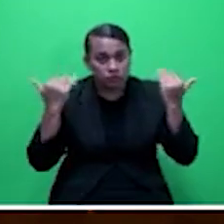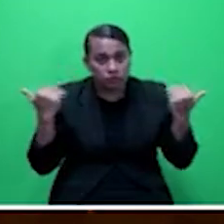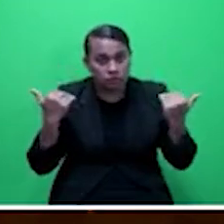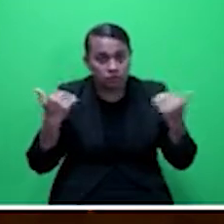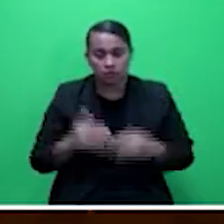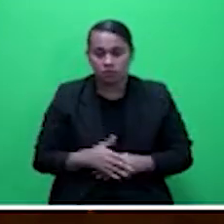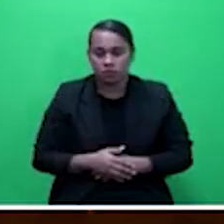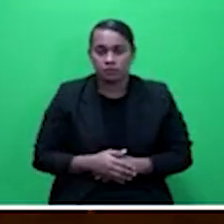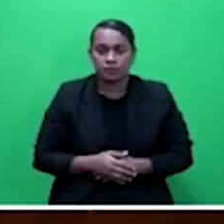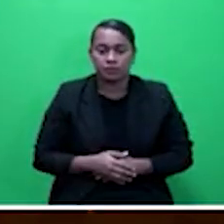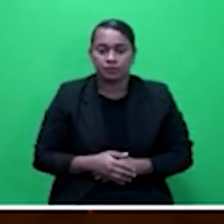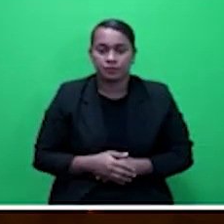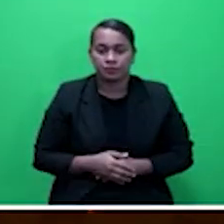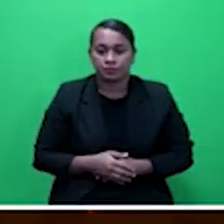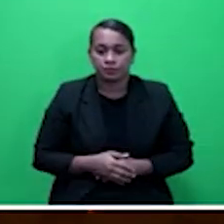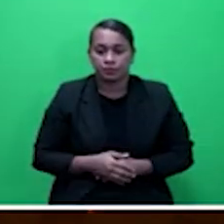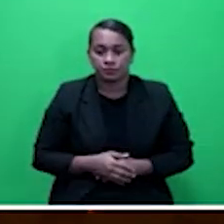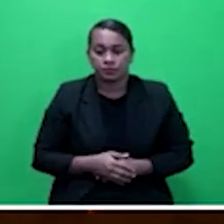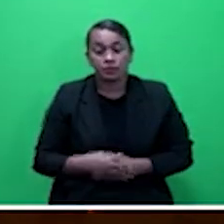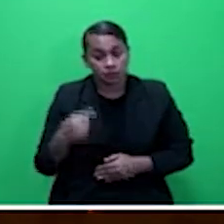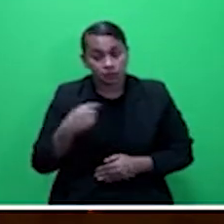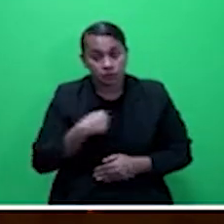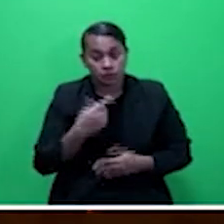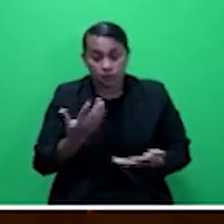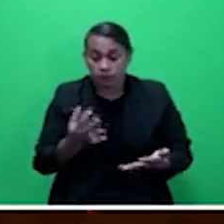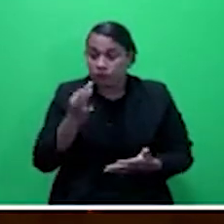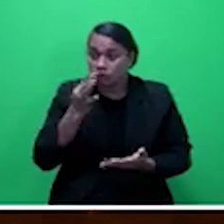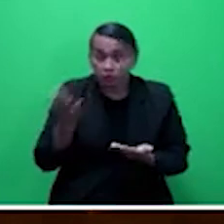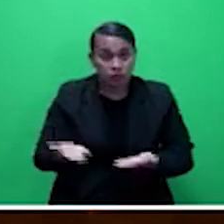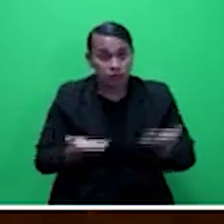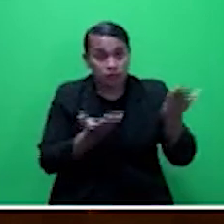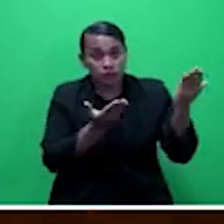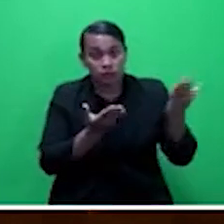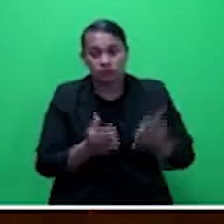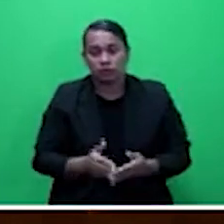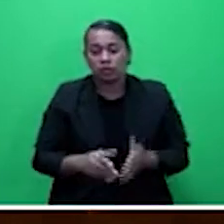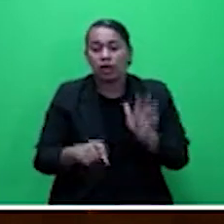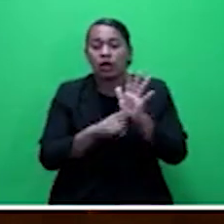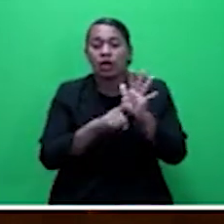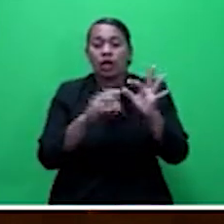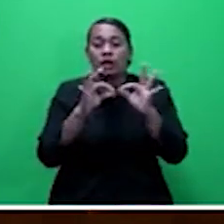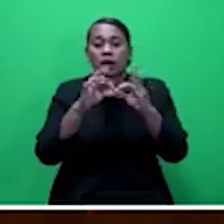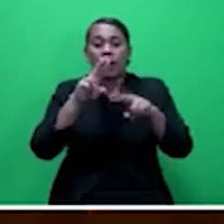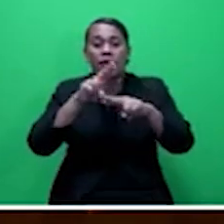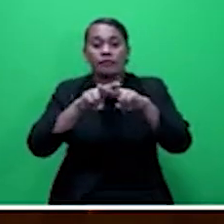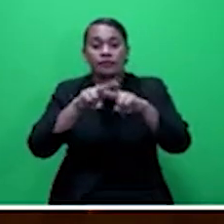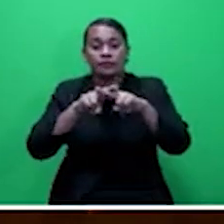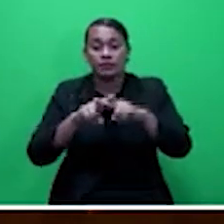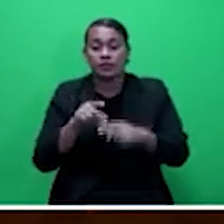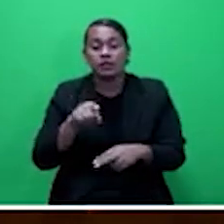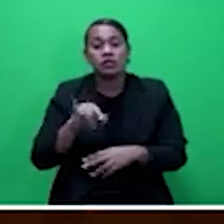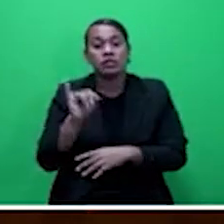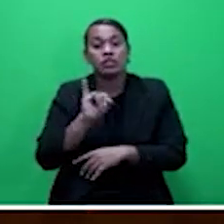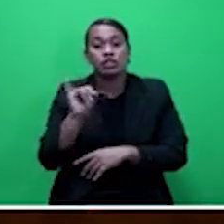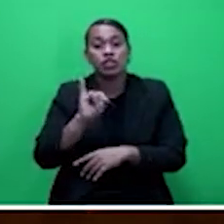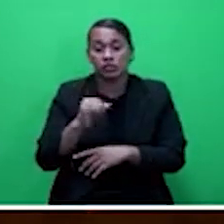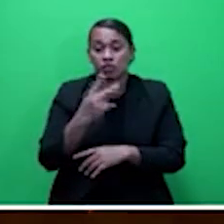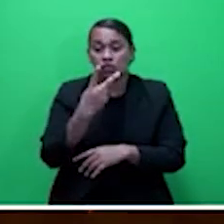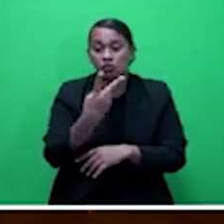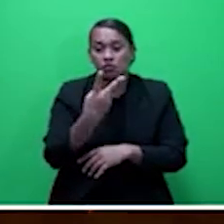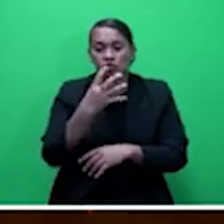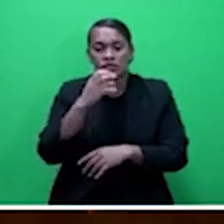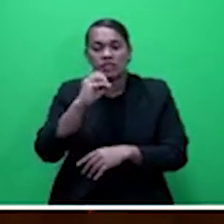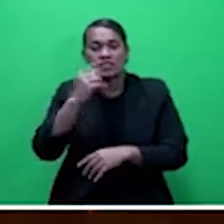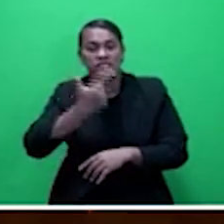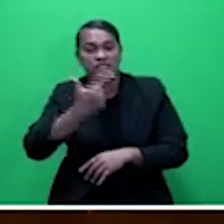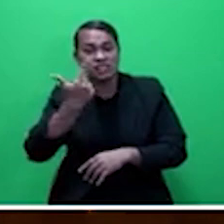I move that the Parliament debates the Reserve Bank of Fiji Insurance 2017 Annual Report, which